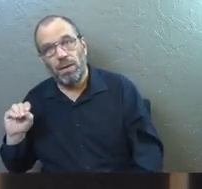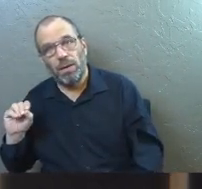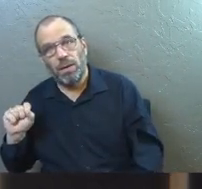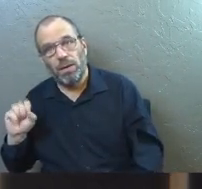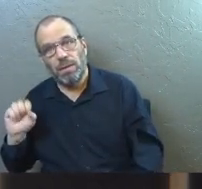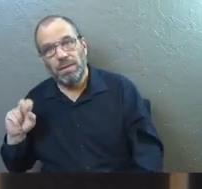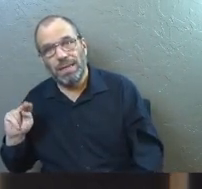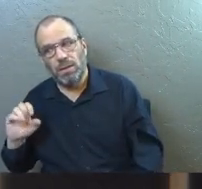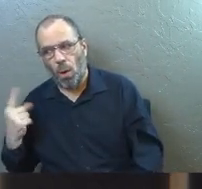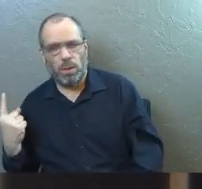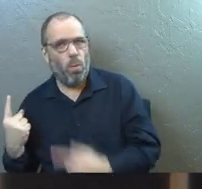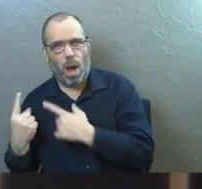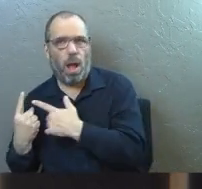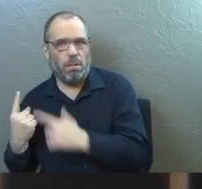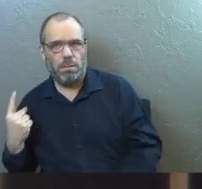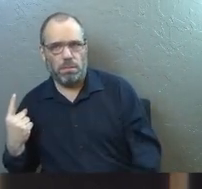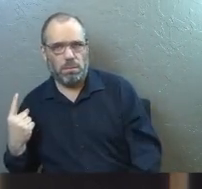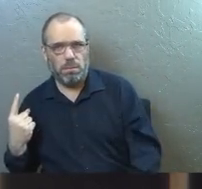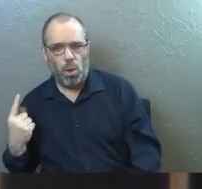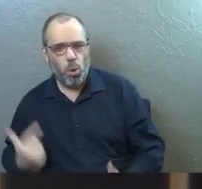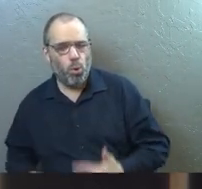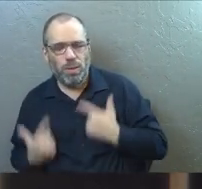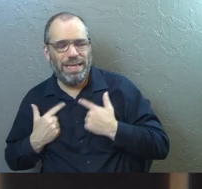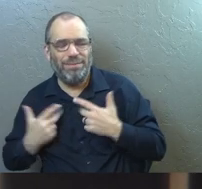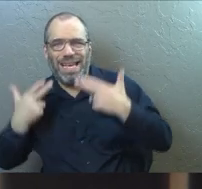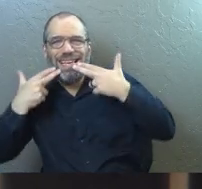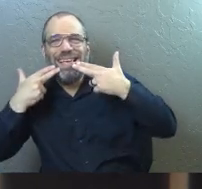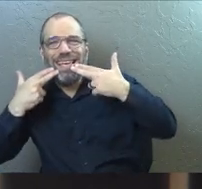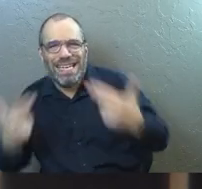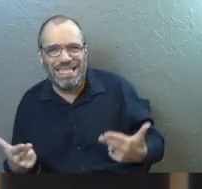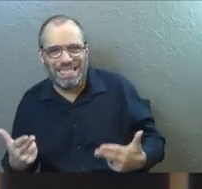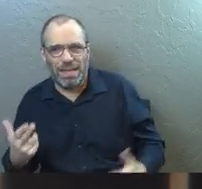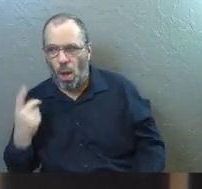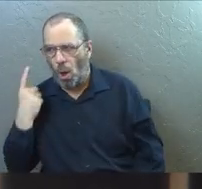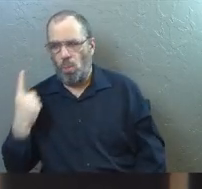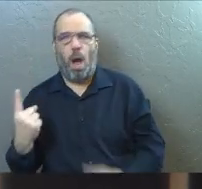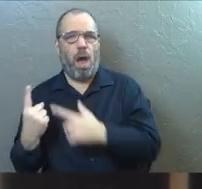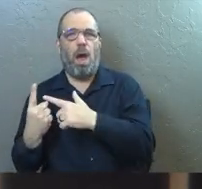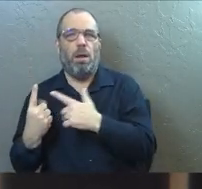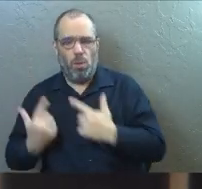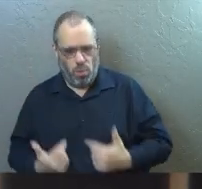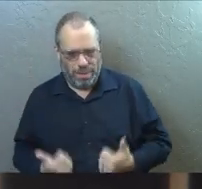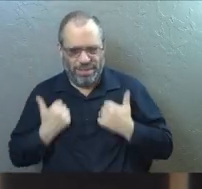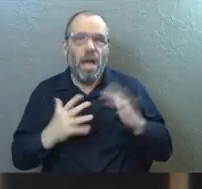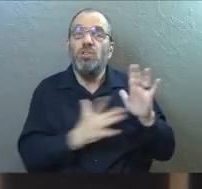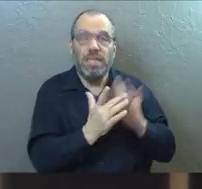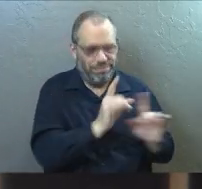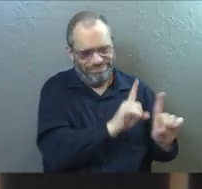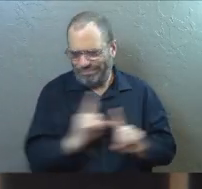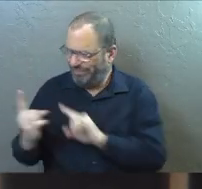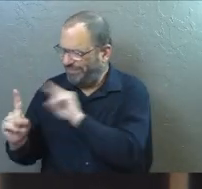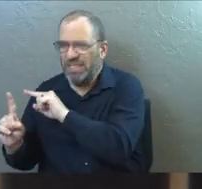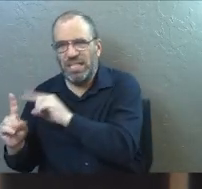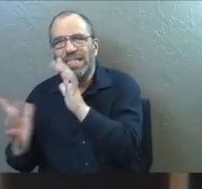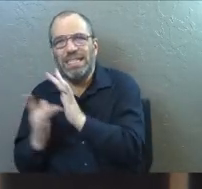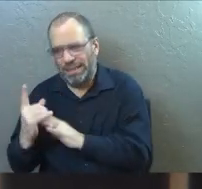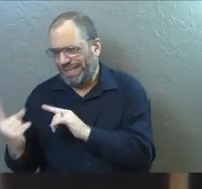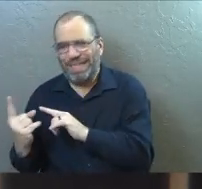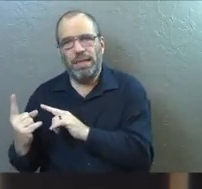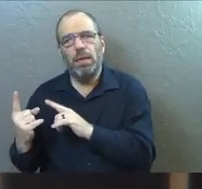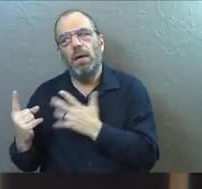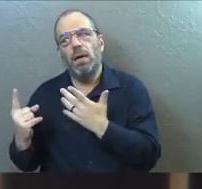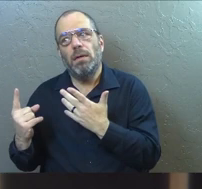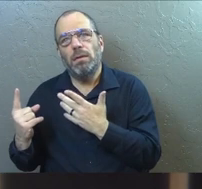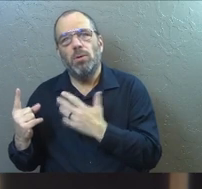There's only one who came and lived an innocent life. There's only one who came and lived a sinless life. He's the only